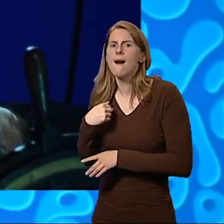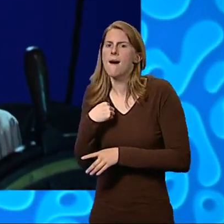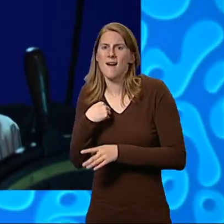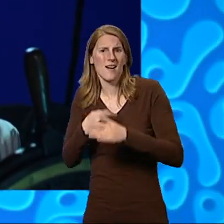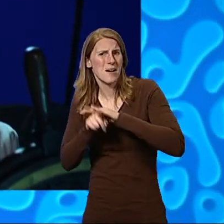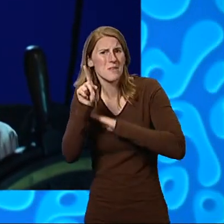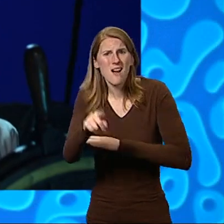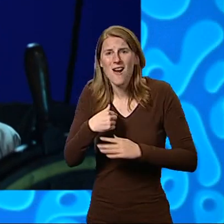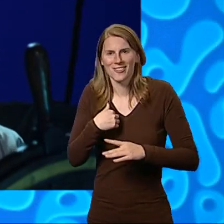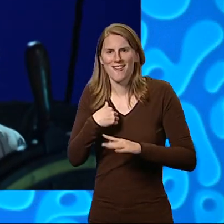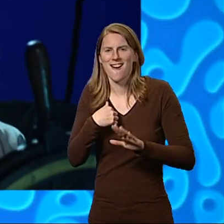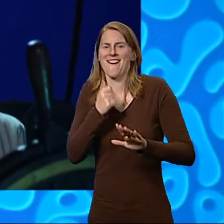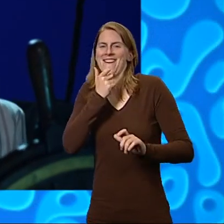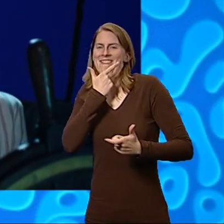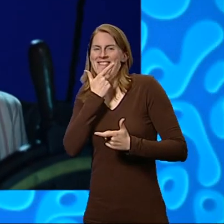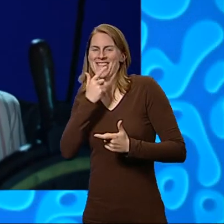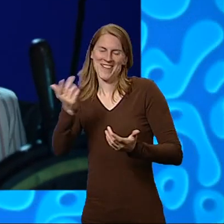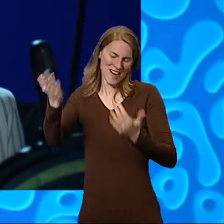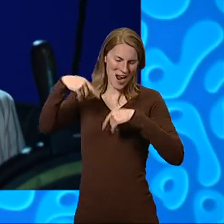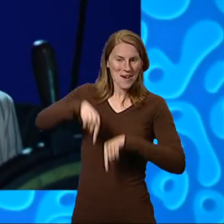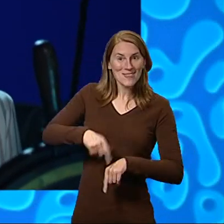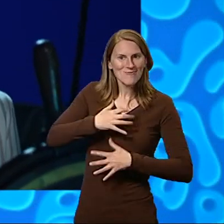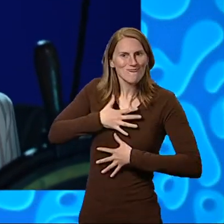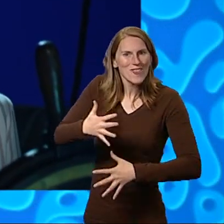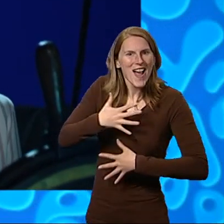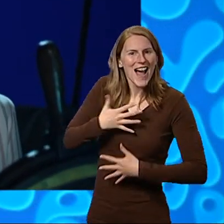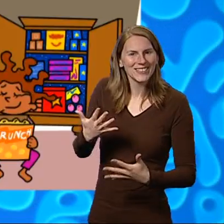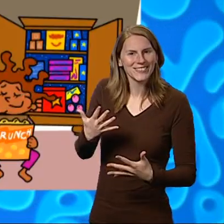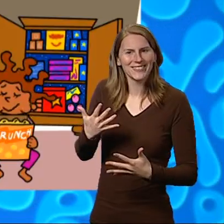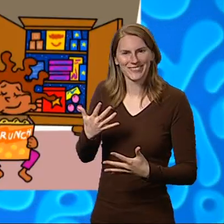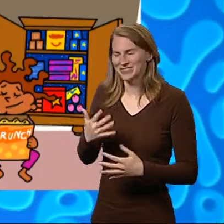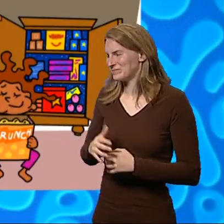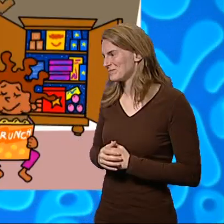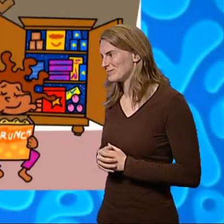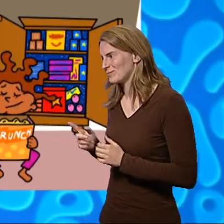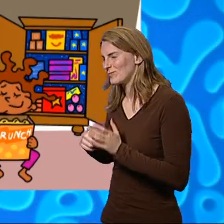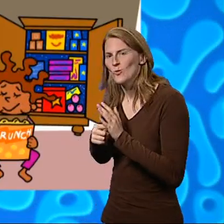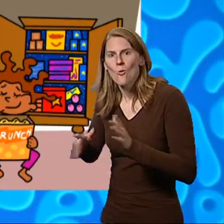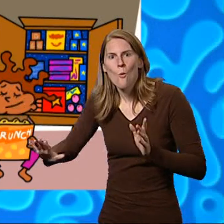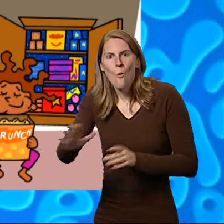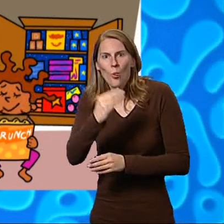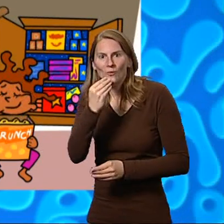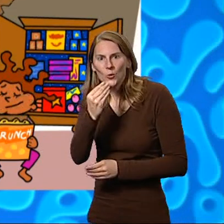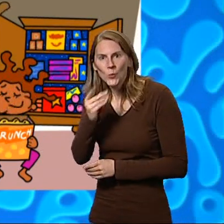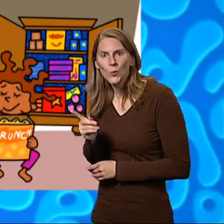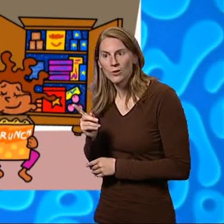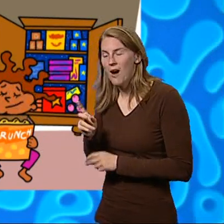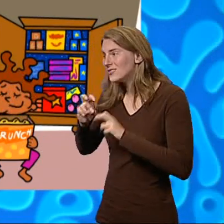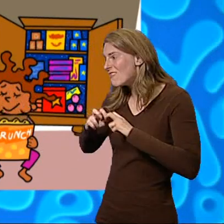come in. Surprise! cried Smudge, showing them all the food. And they sat down and began to eat.